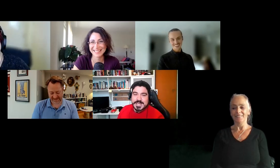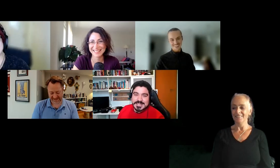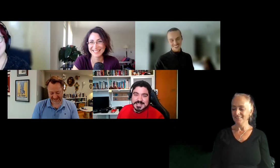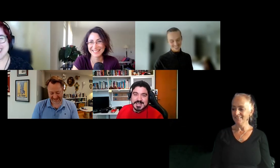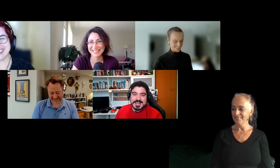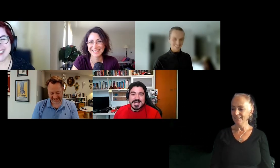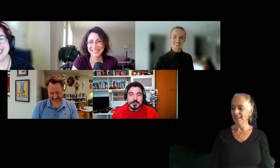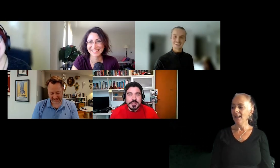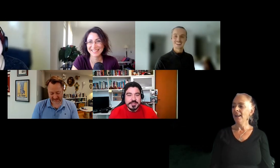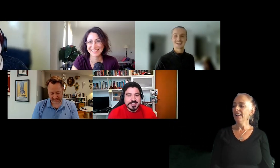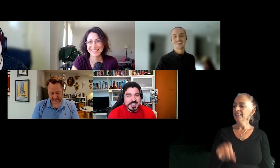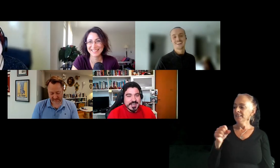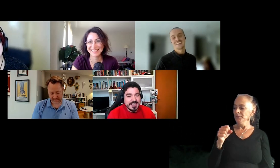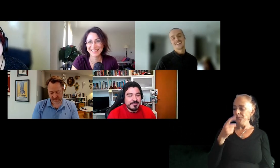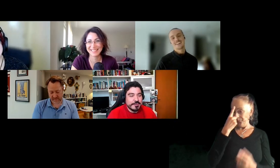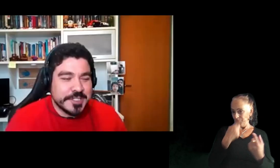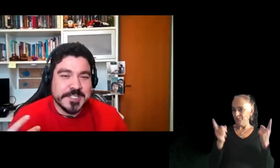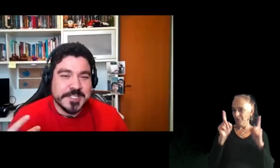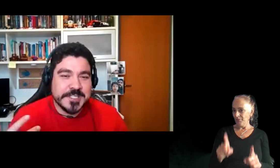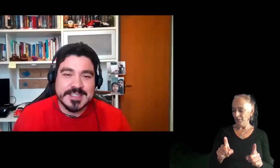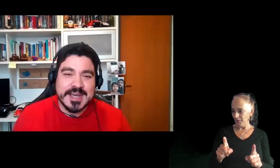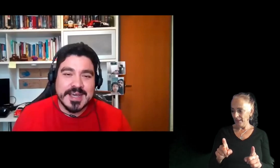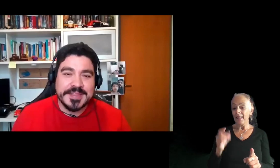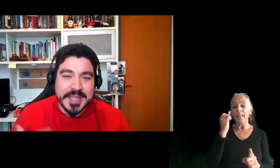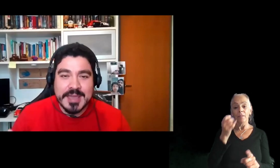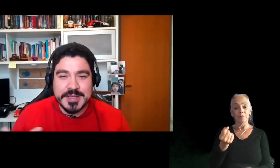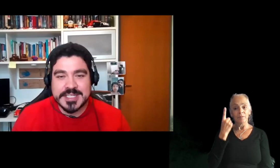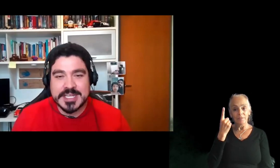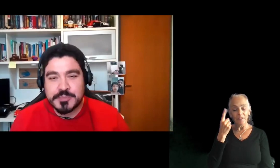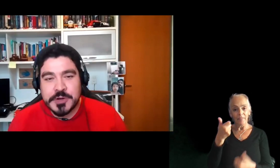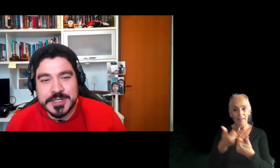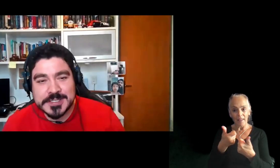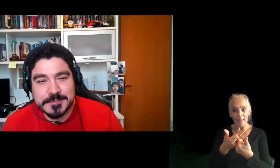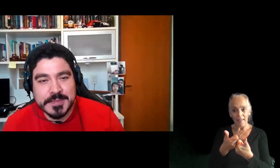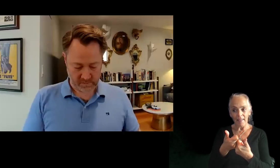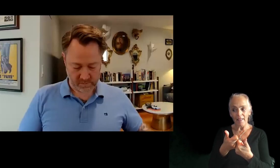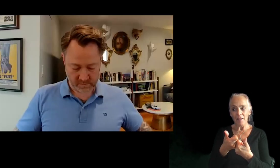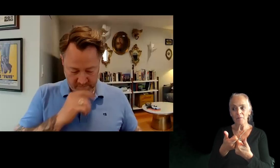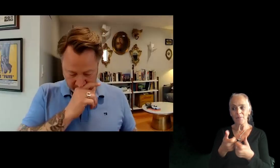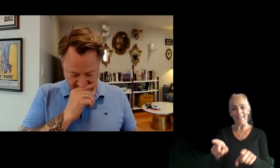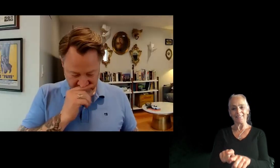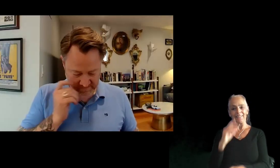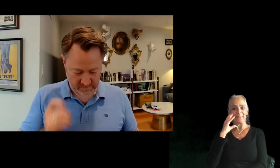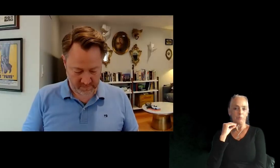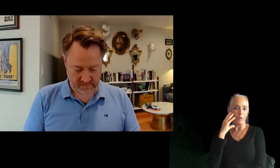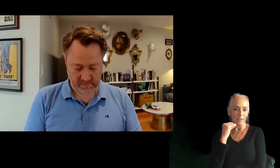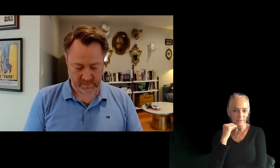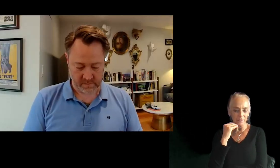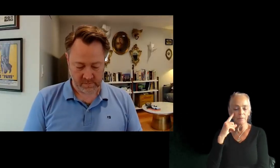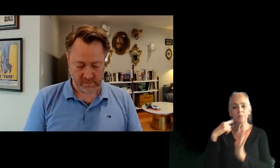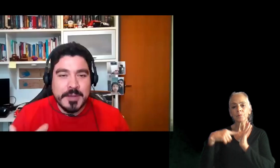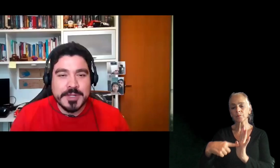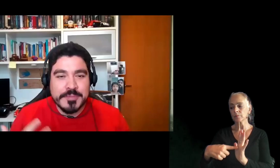Yes, I agree with Celia. If you understand, uh, the game is experience, uh, for example,